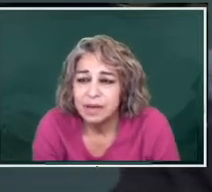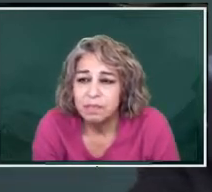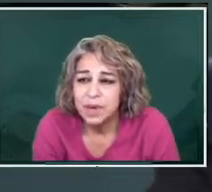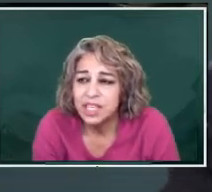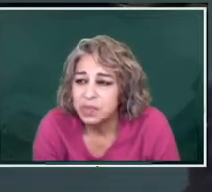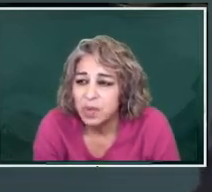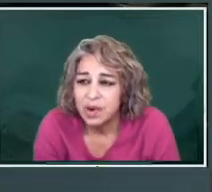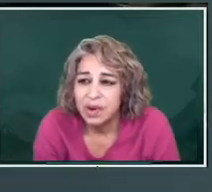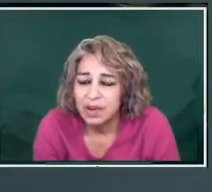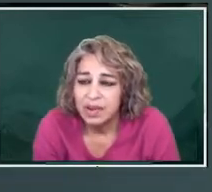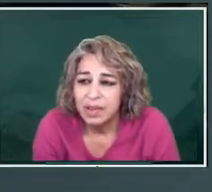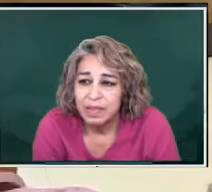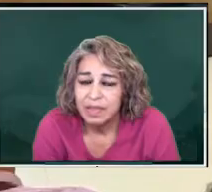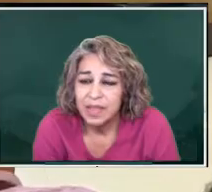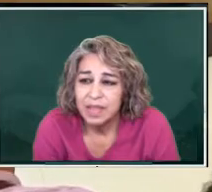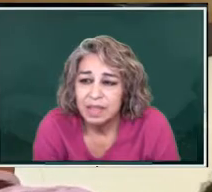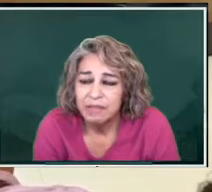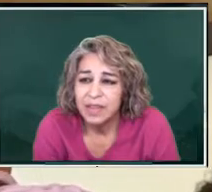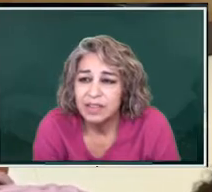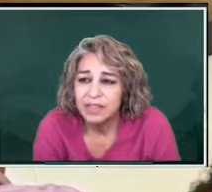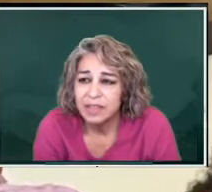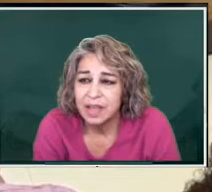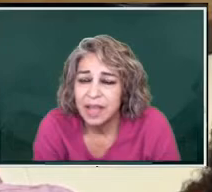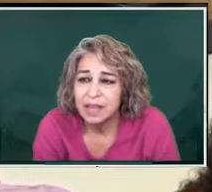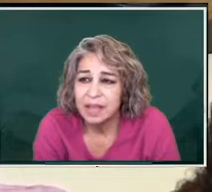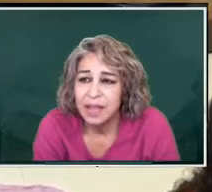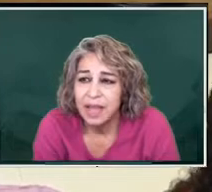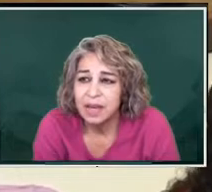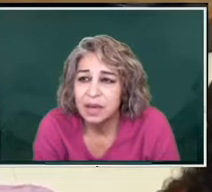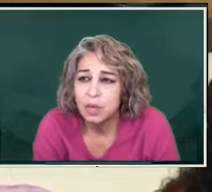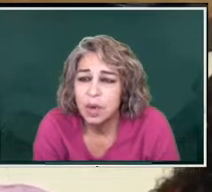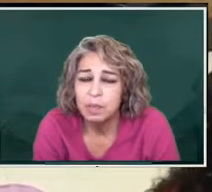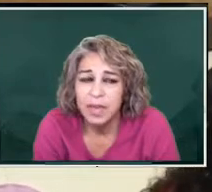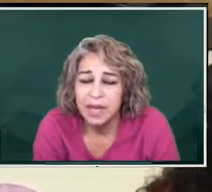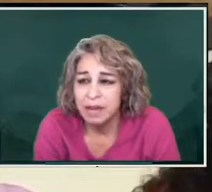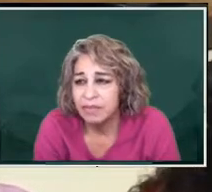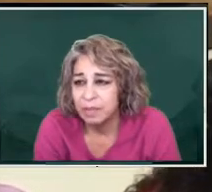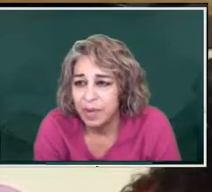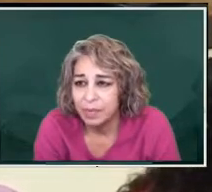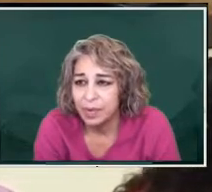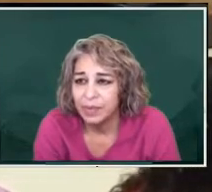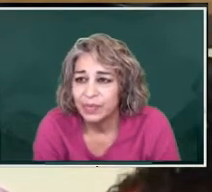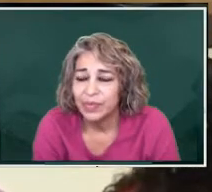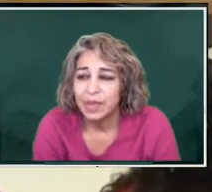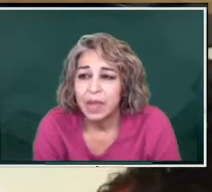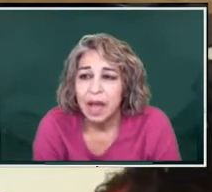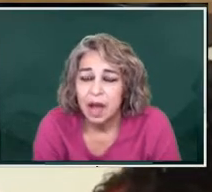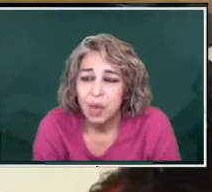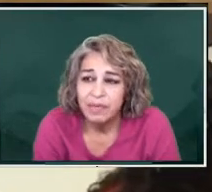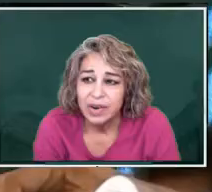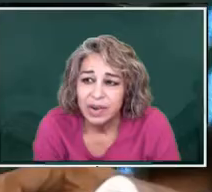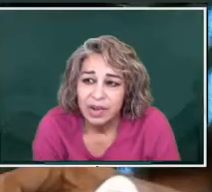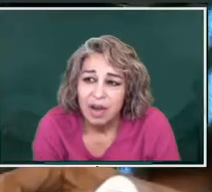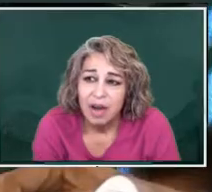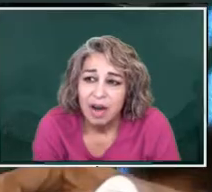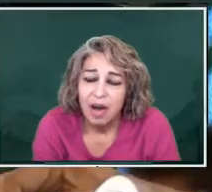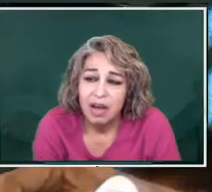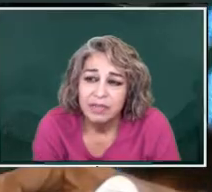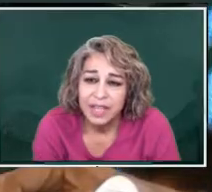invested much more in the fields and and in the well-being of the people however